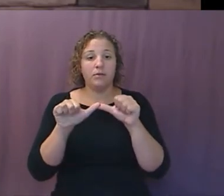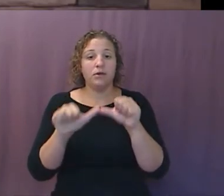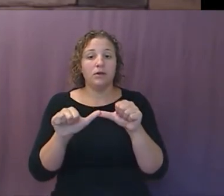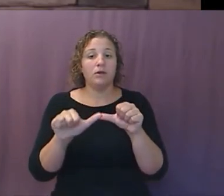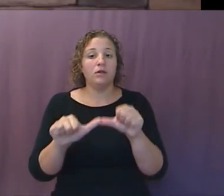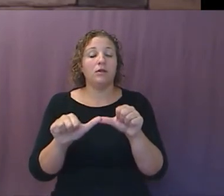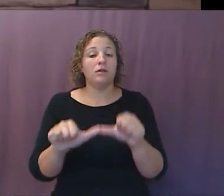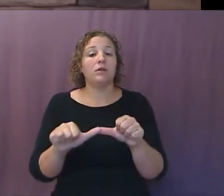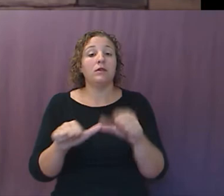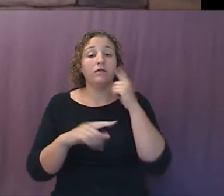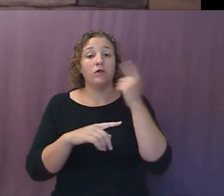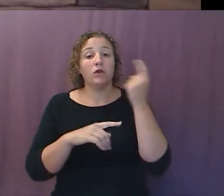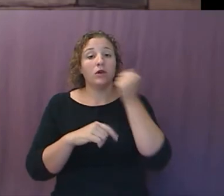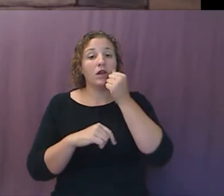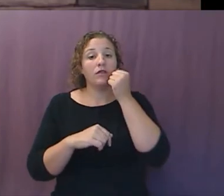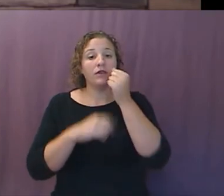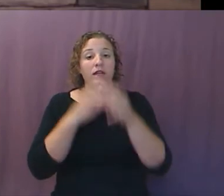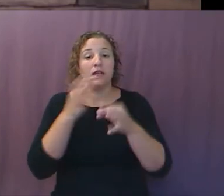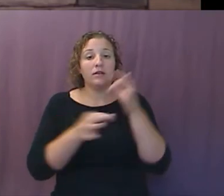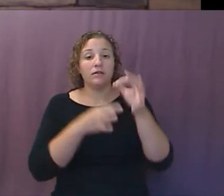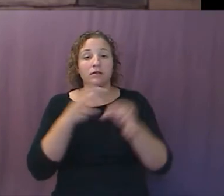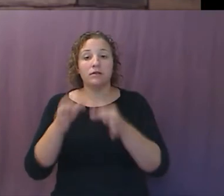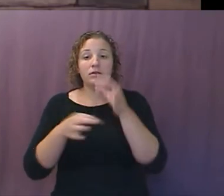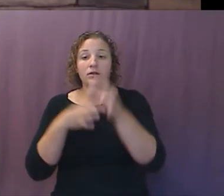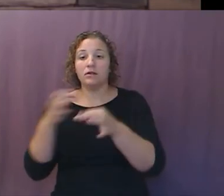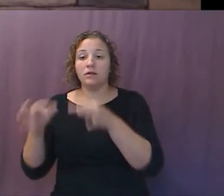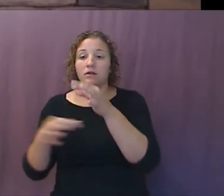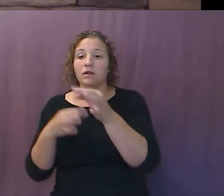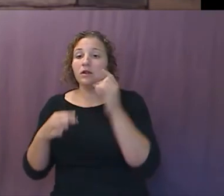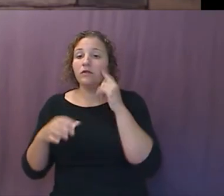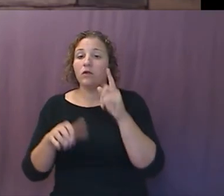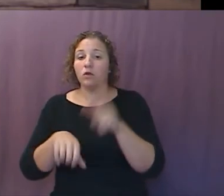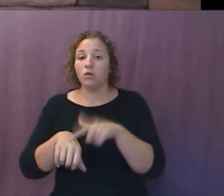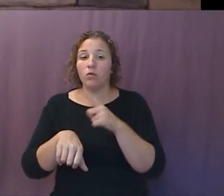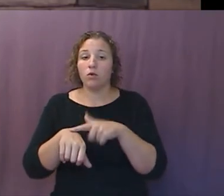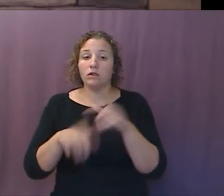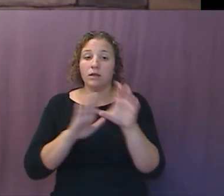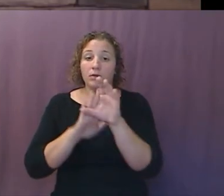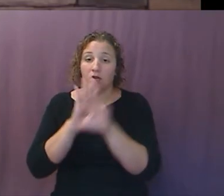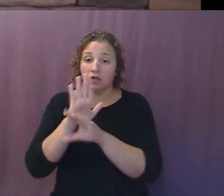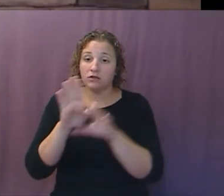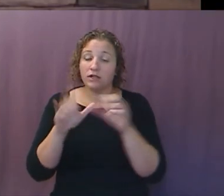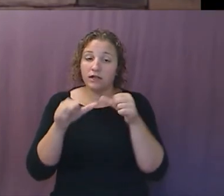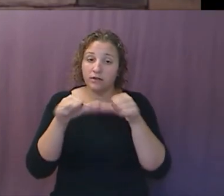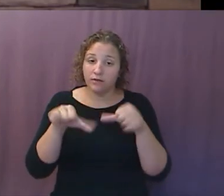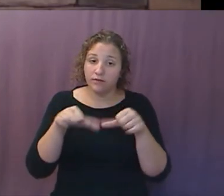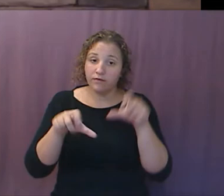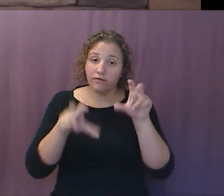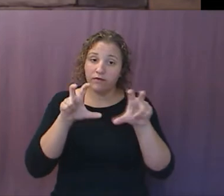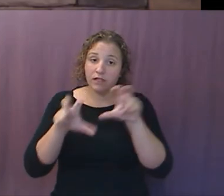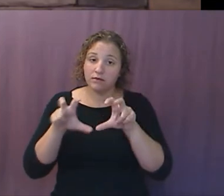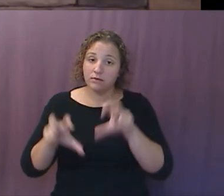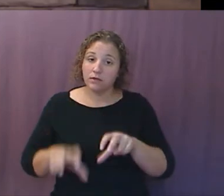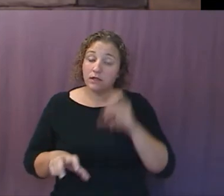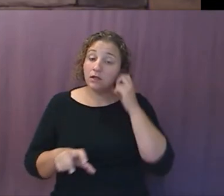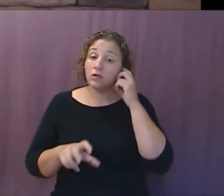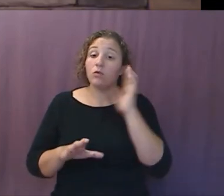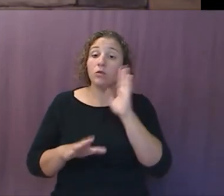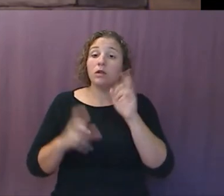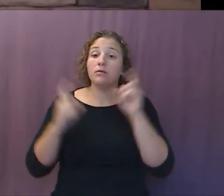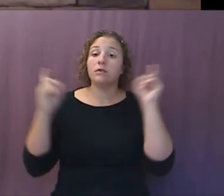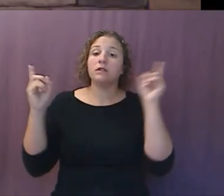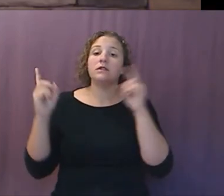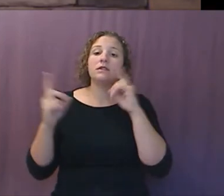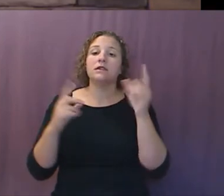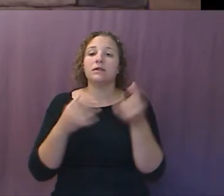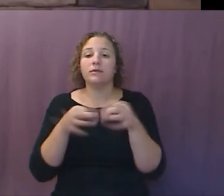for day-to-day transactions and for longer-term contracts and investment vehicles, you'll be a winner. Here are the